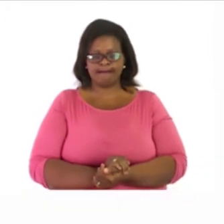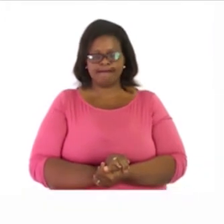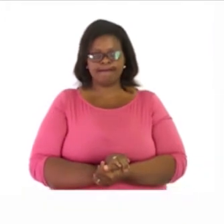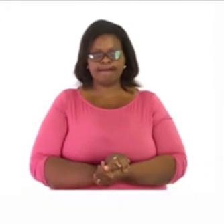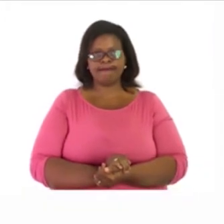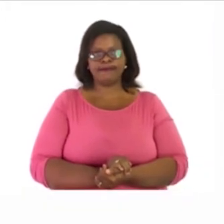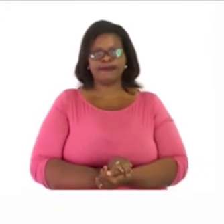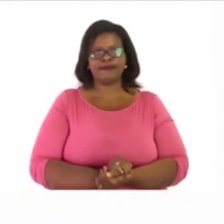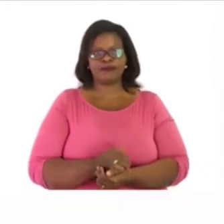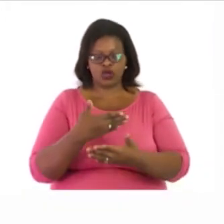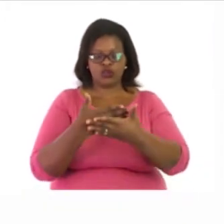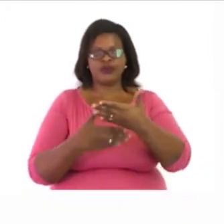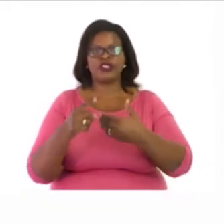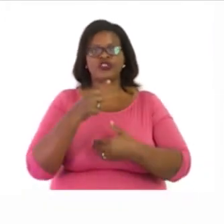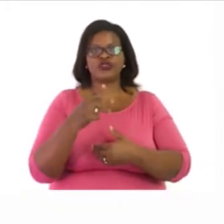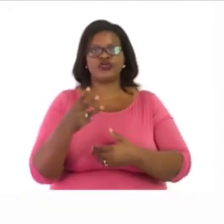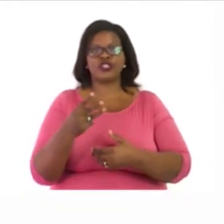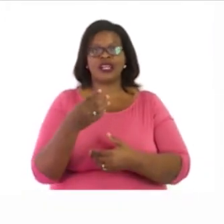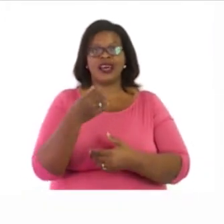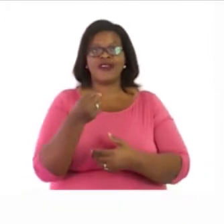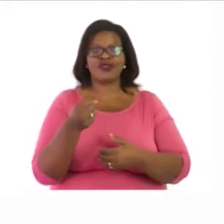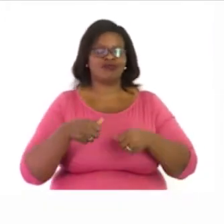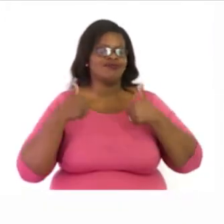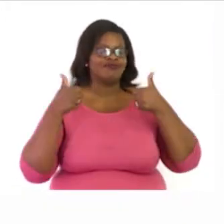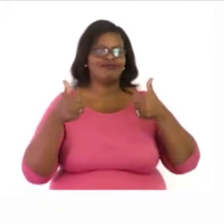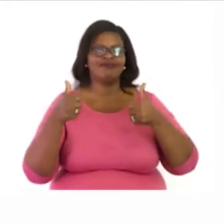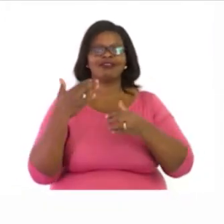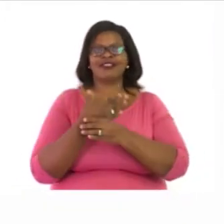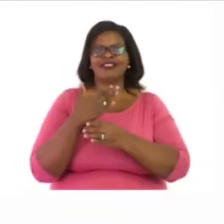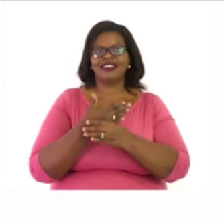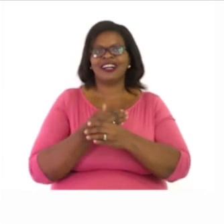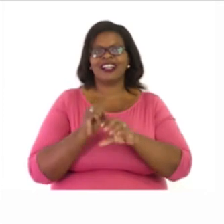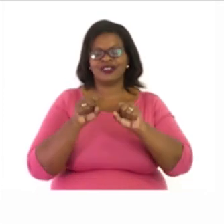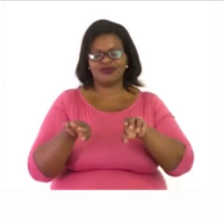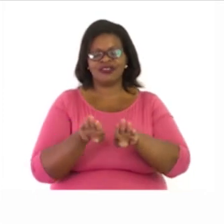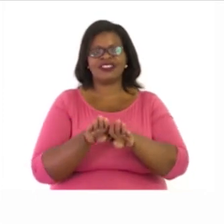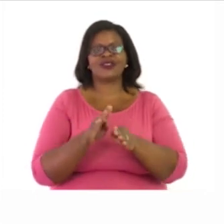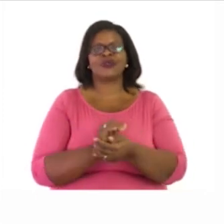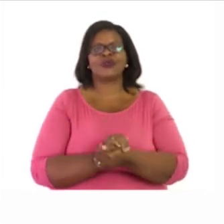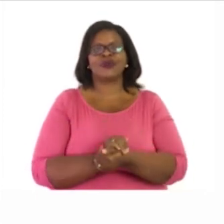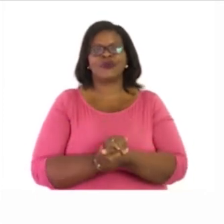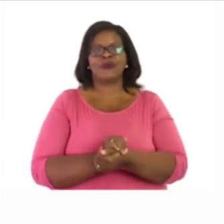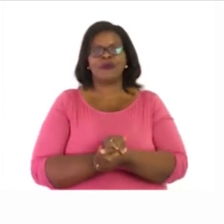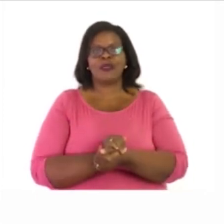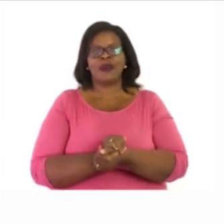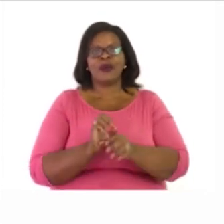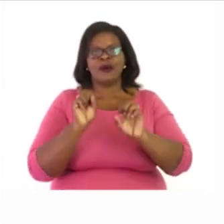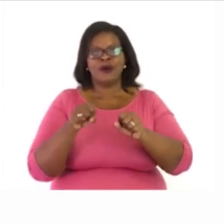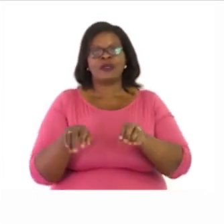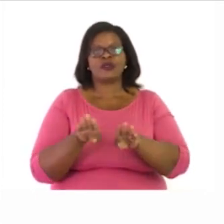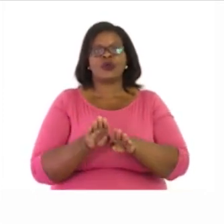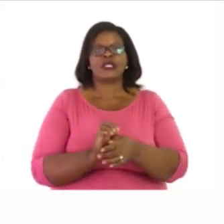On page 13, there's a really nice activity for you guys to do. Now, let's go through the activity.